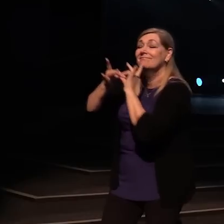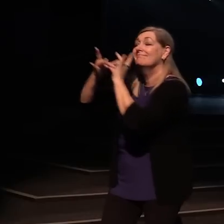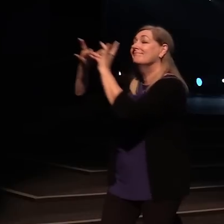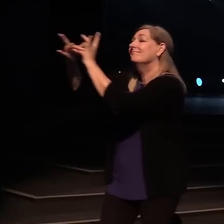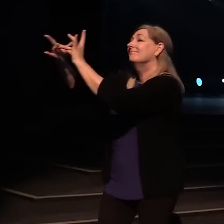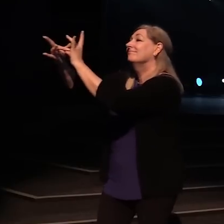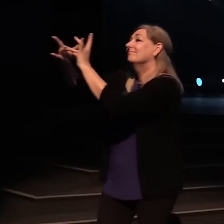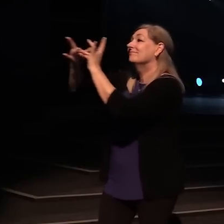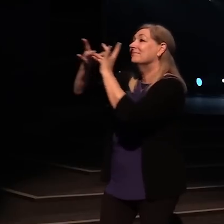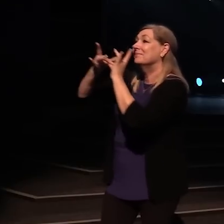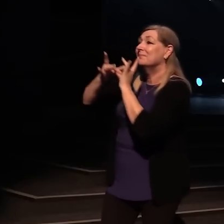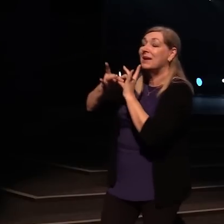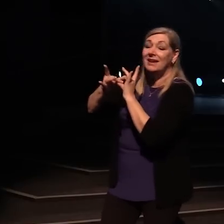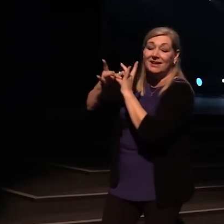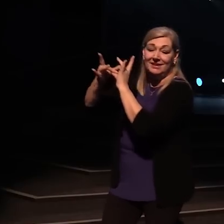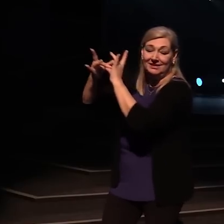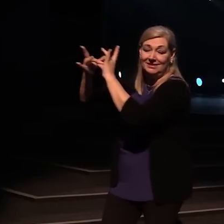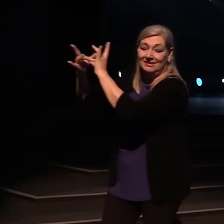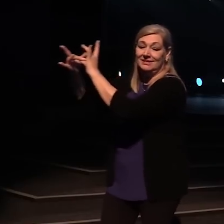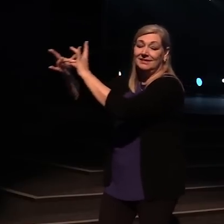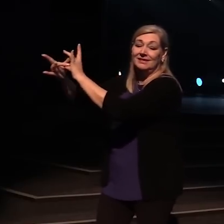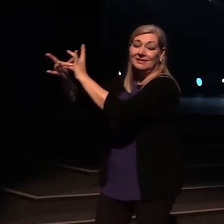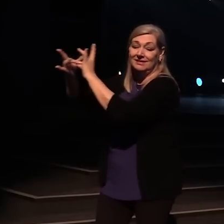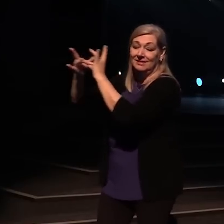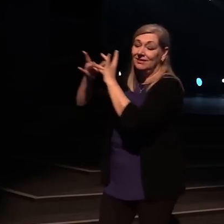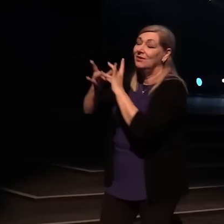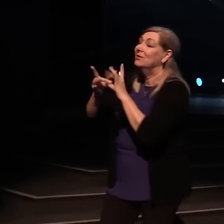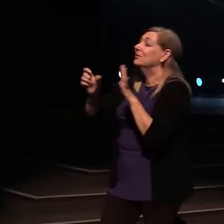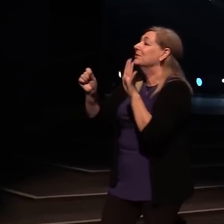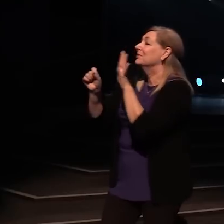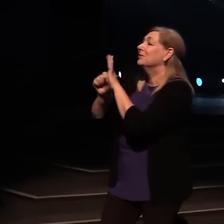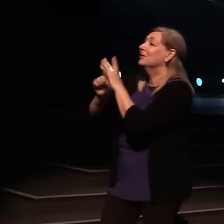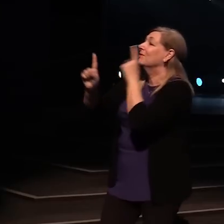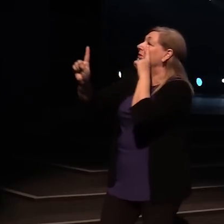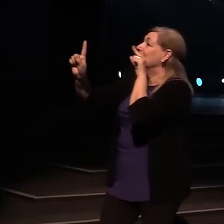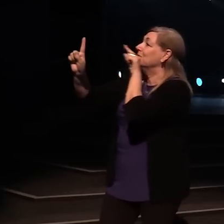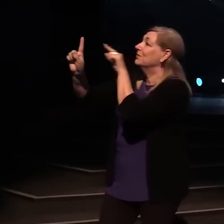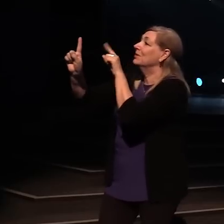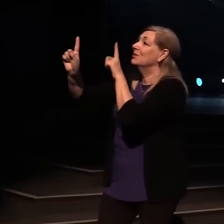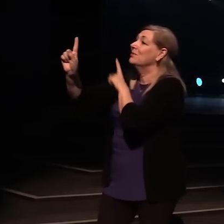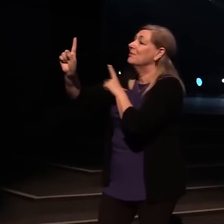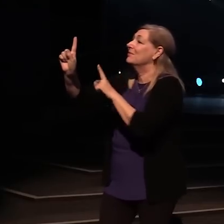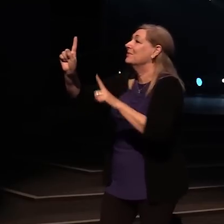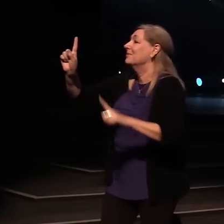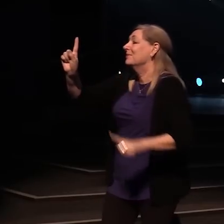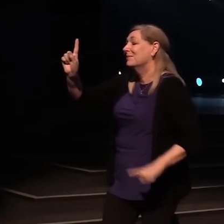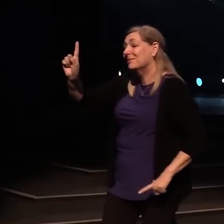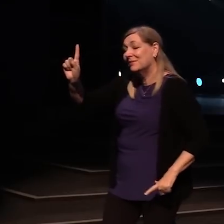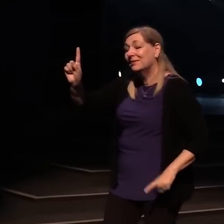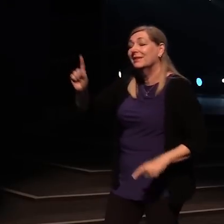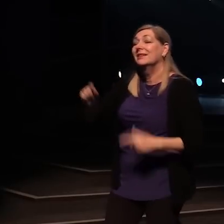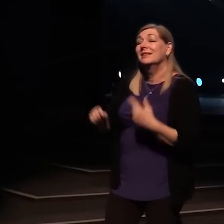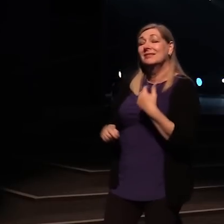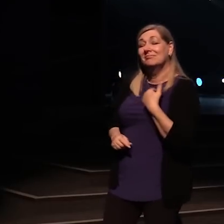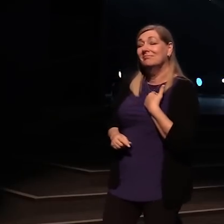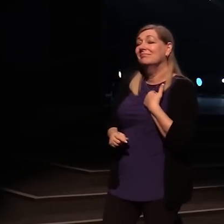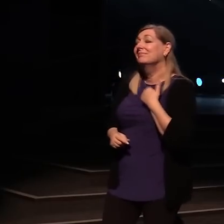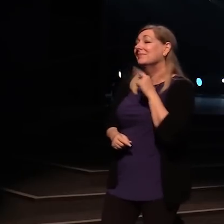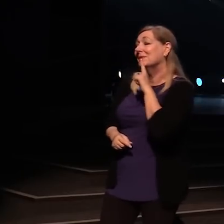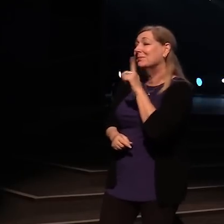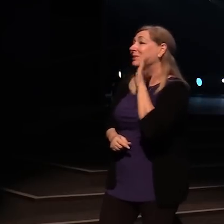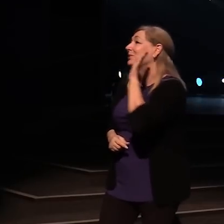for you, Lord Oh,